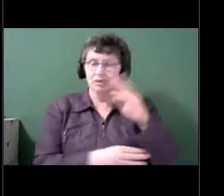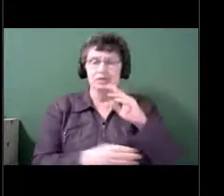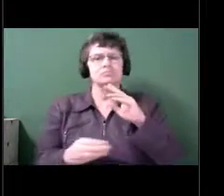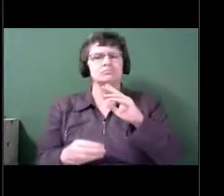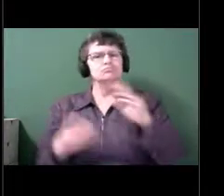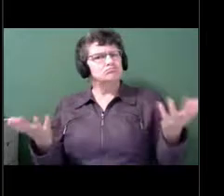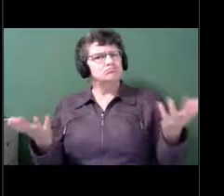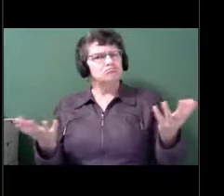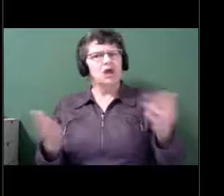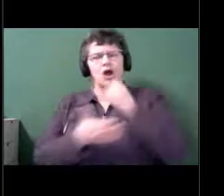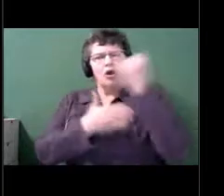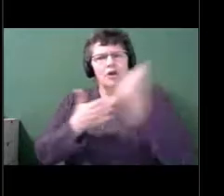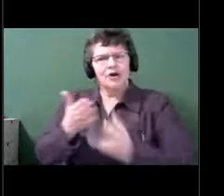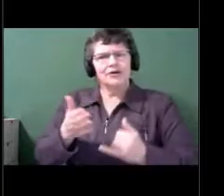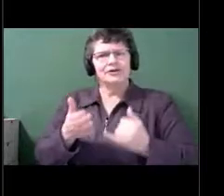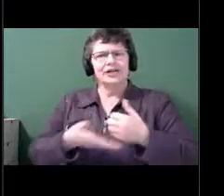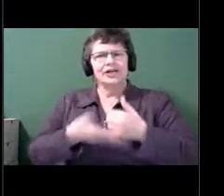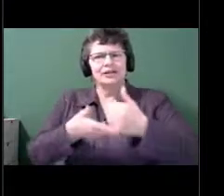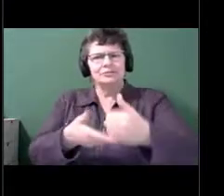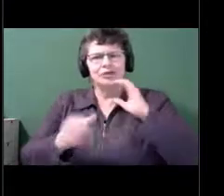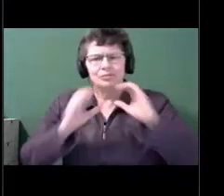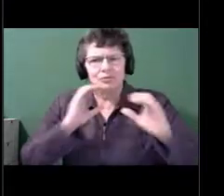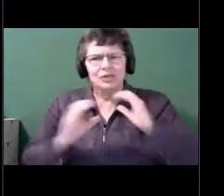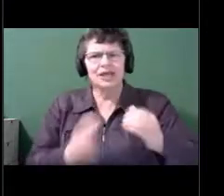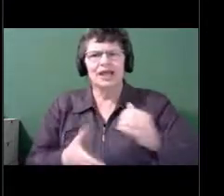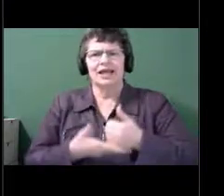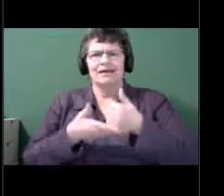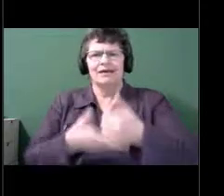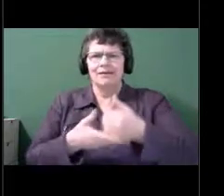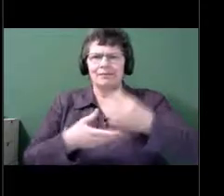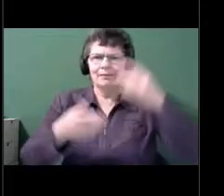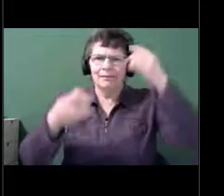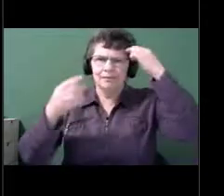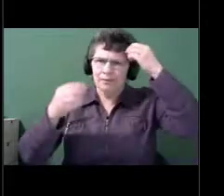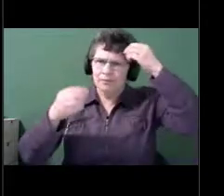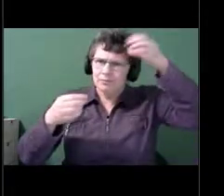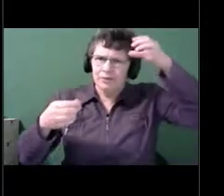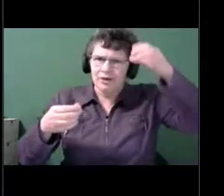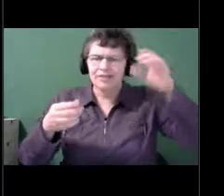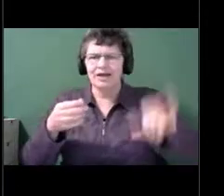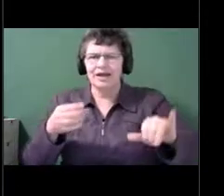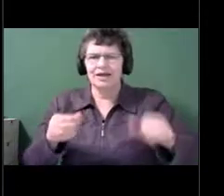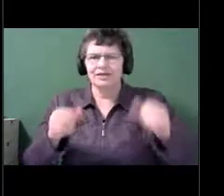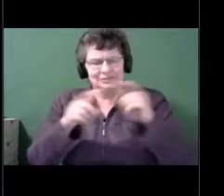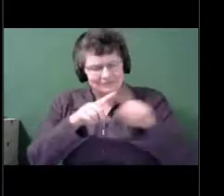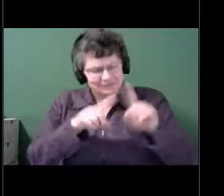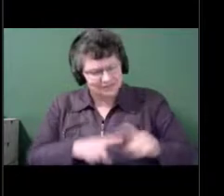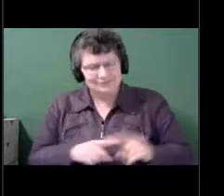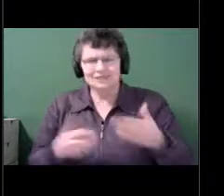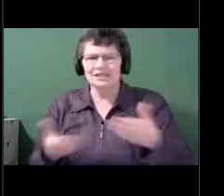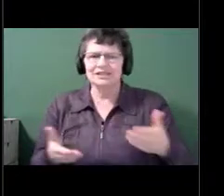communicate. And this is a kind of mental exercise. Plus it's fun. It's always good if it's fun. So you get your,